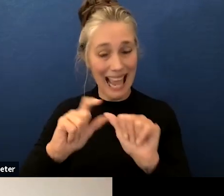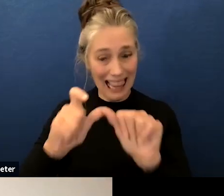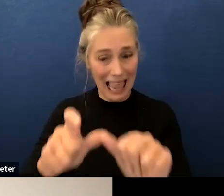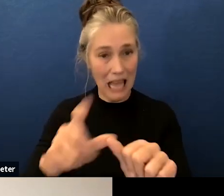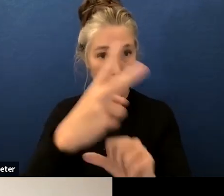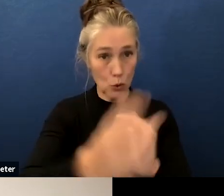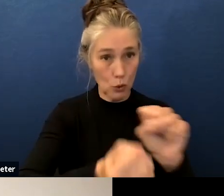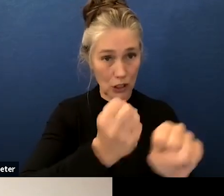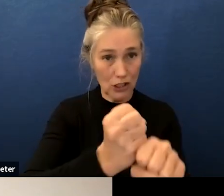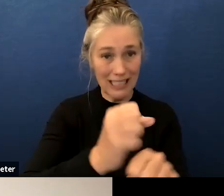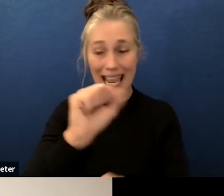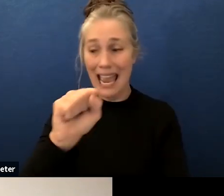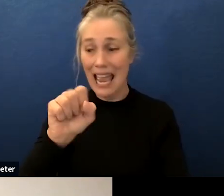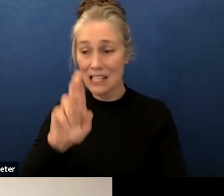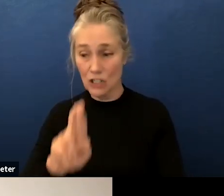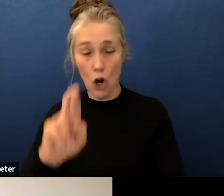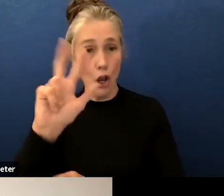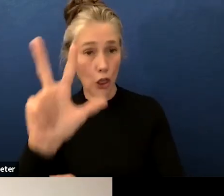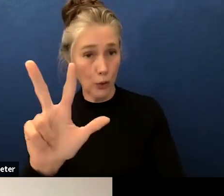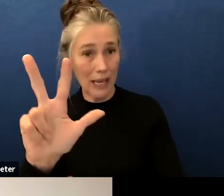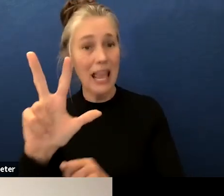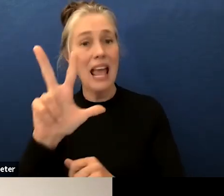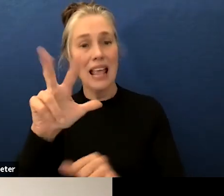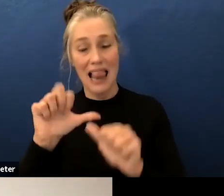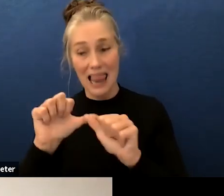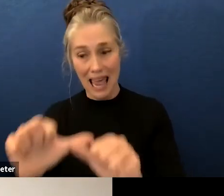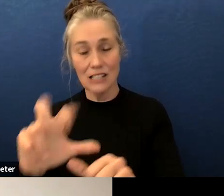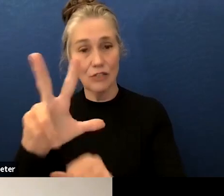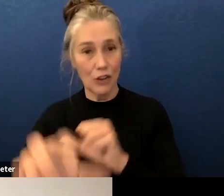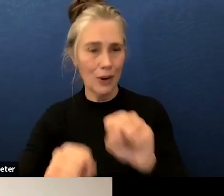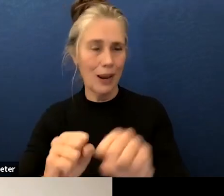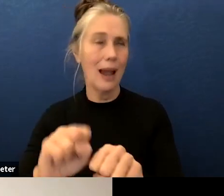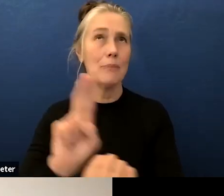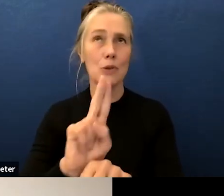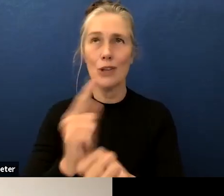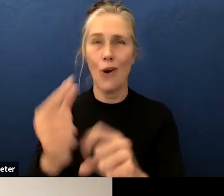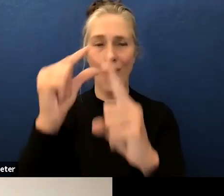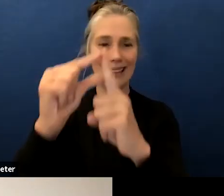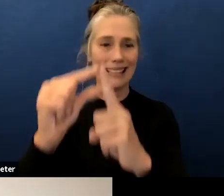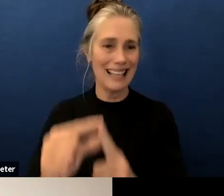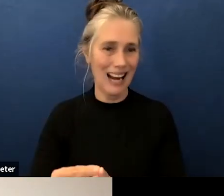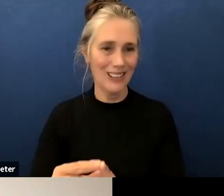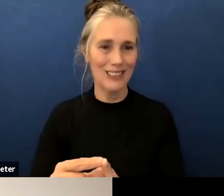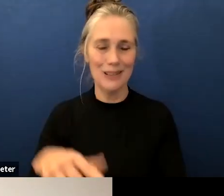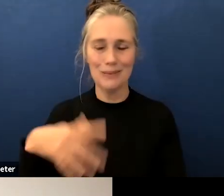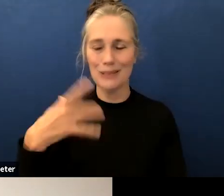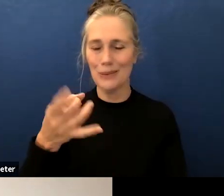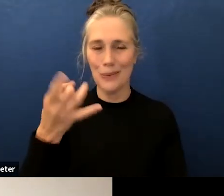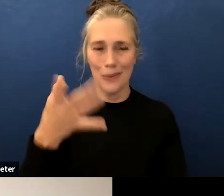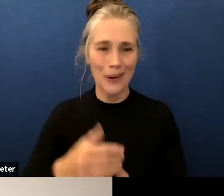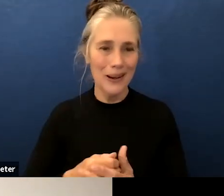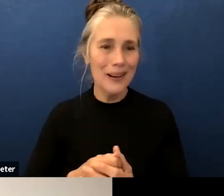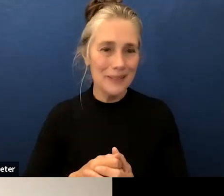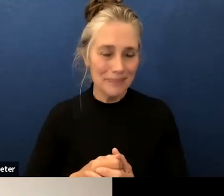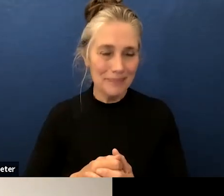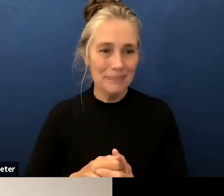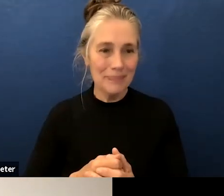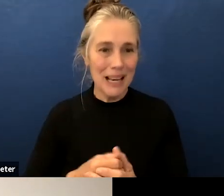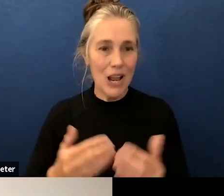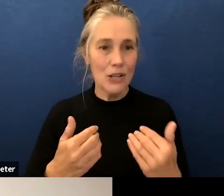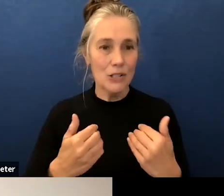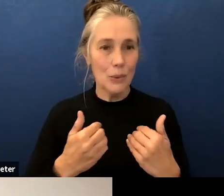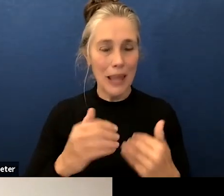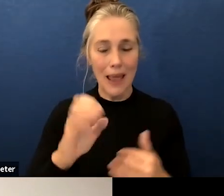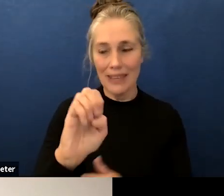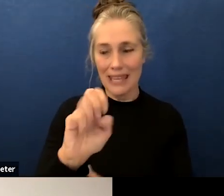funding source along with the i'm using all of these acronyms oh my gosh anyway so we have the